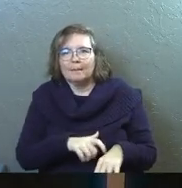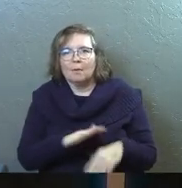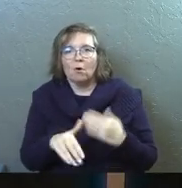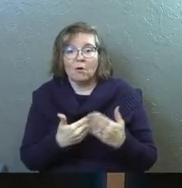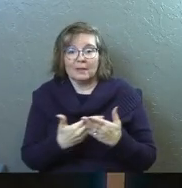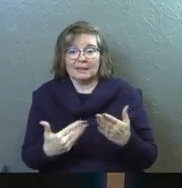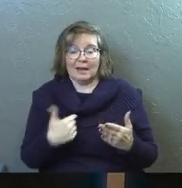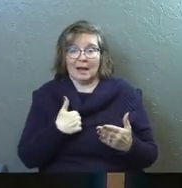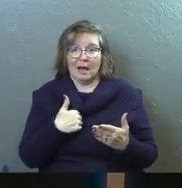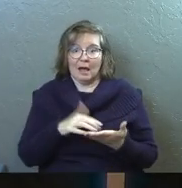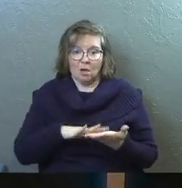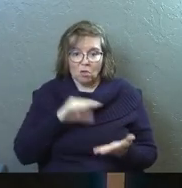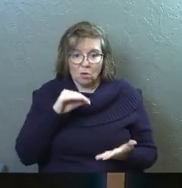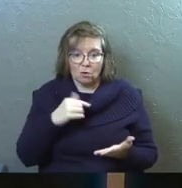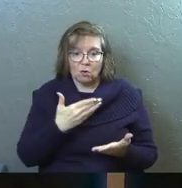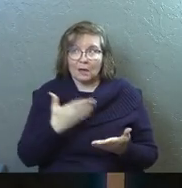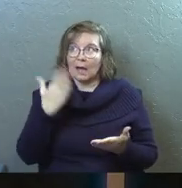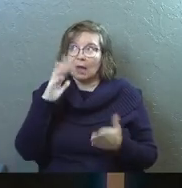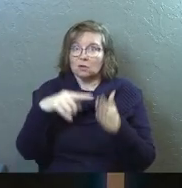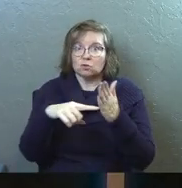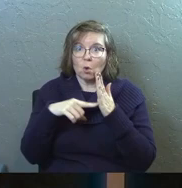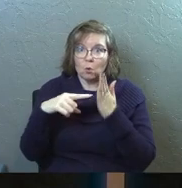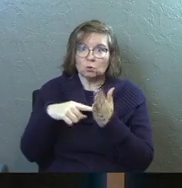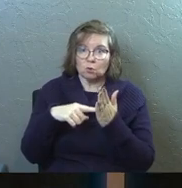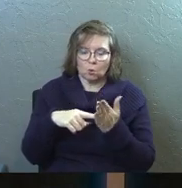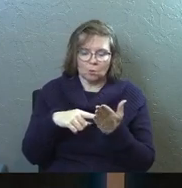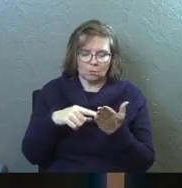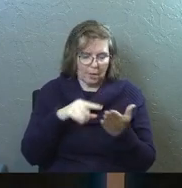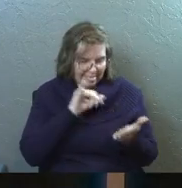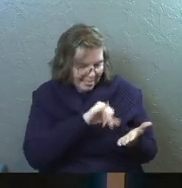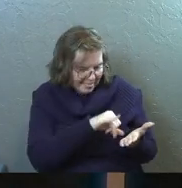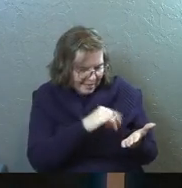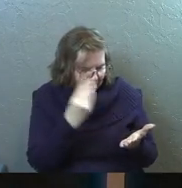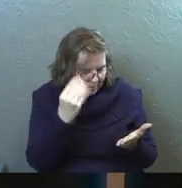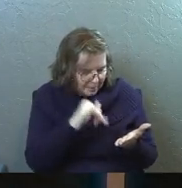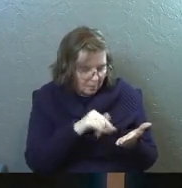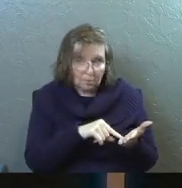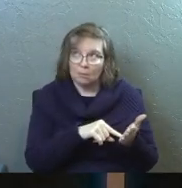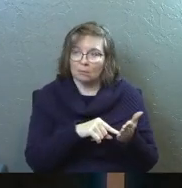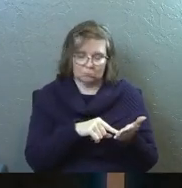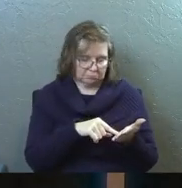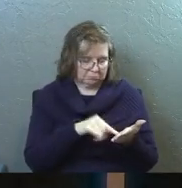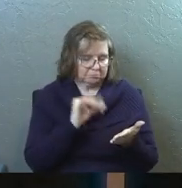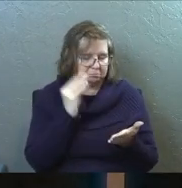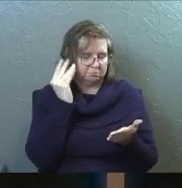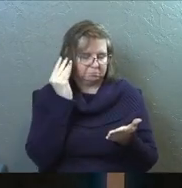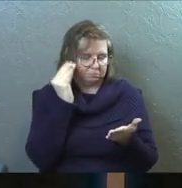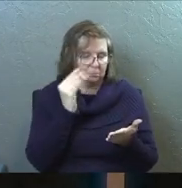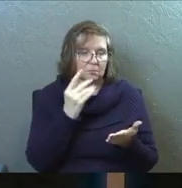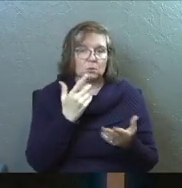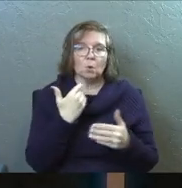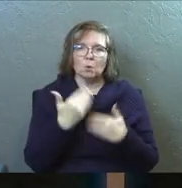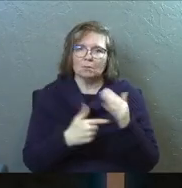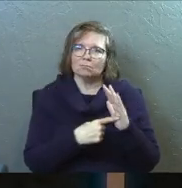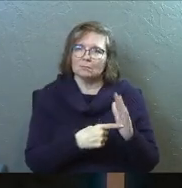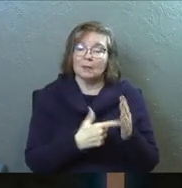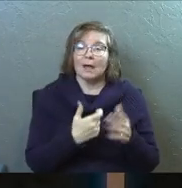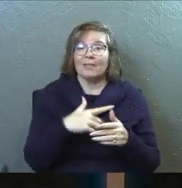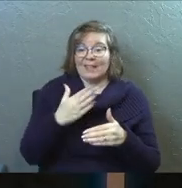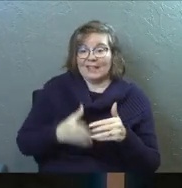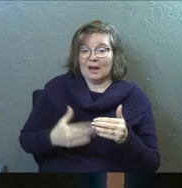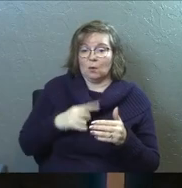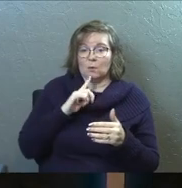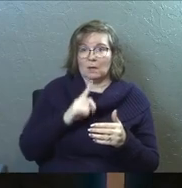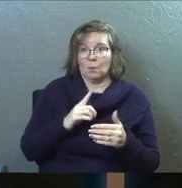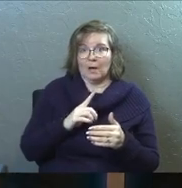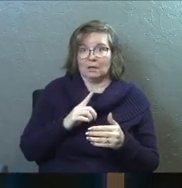All these things that I noticed or things that God pointed out, like, think about that. Be challenged by that. And so we're going to walk through a bunch of things. And then there's a spot at